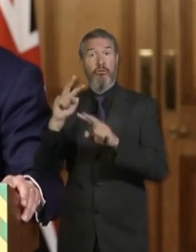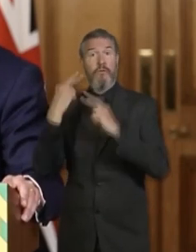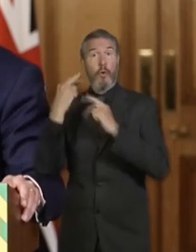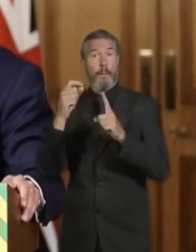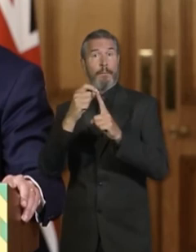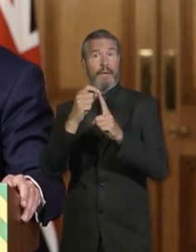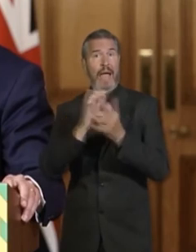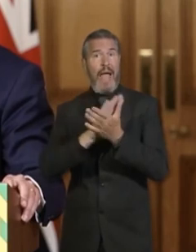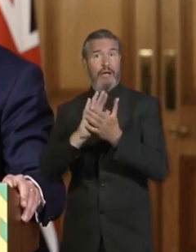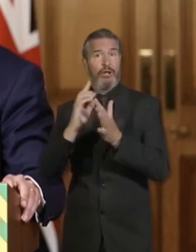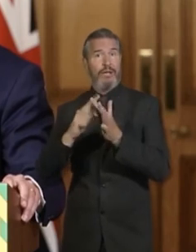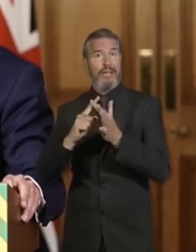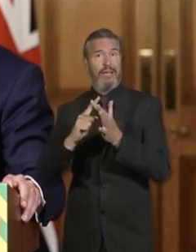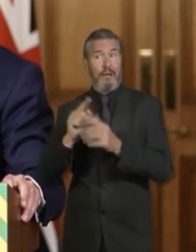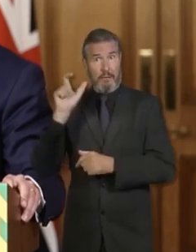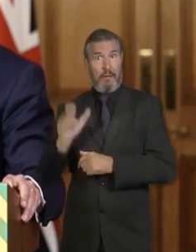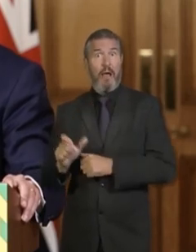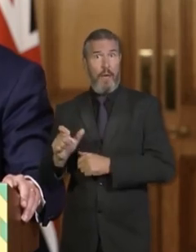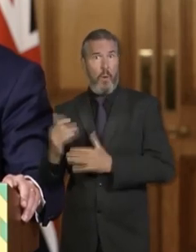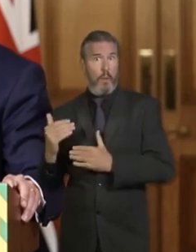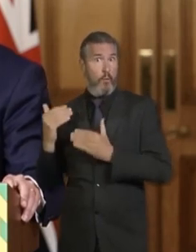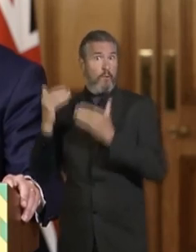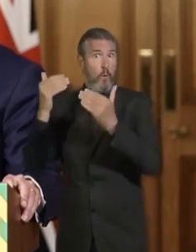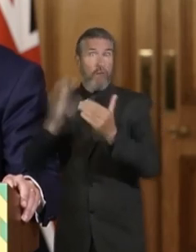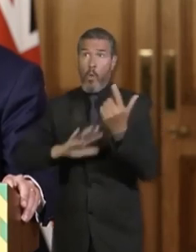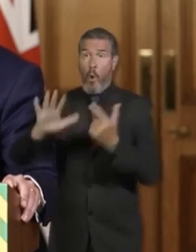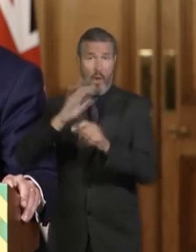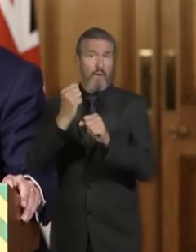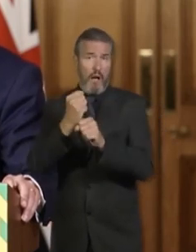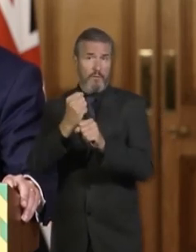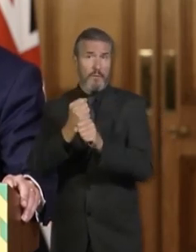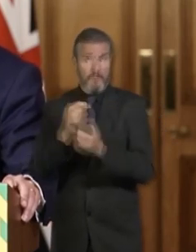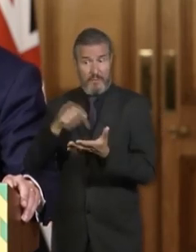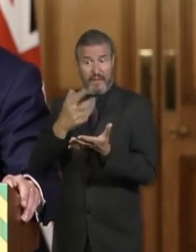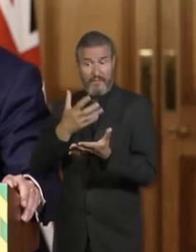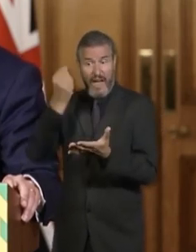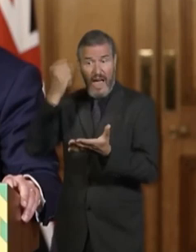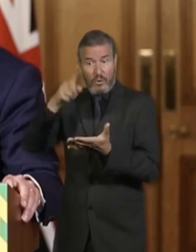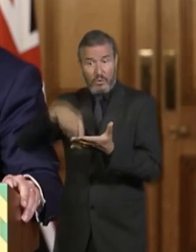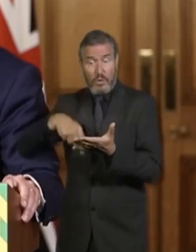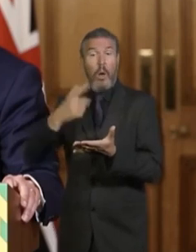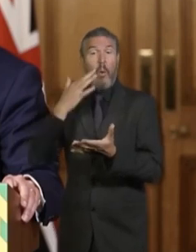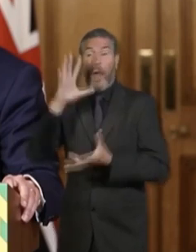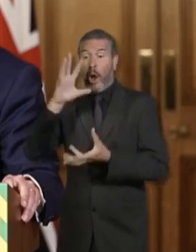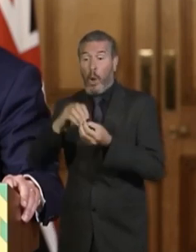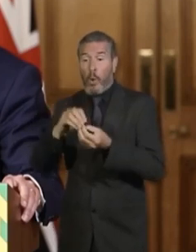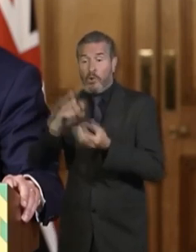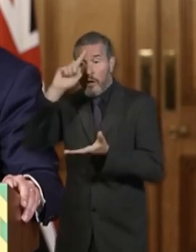that forward, working right across government. And as and when we find conclusions to that, we will absolutely, we will put them into